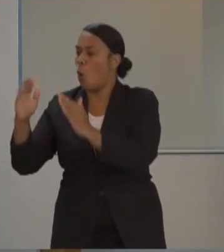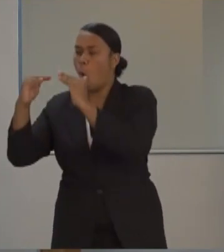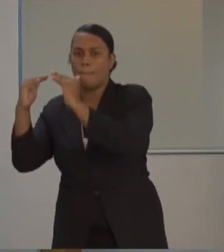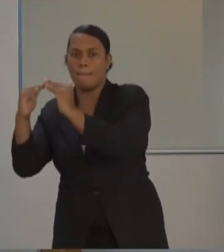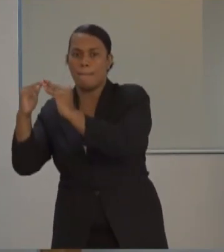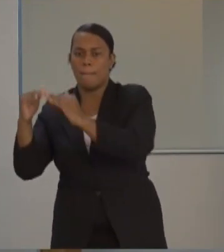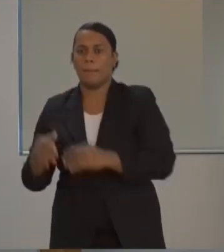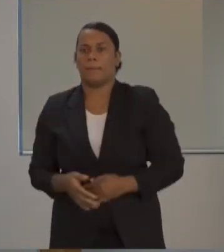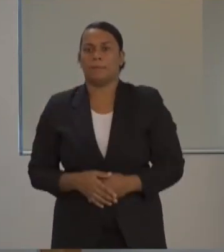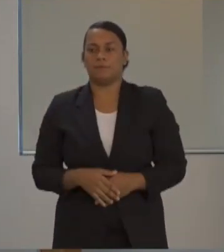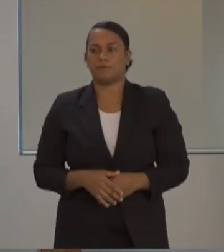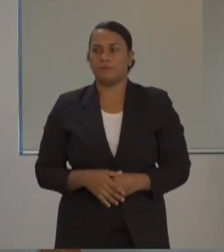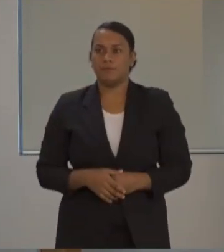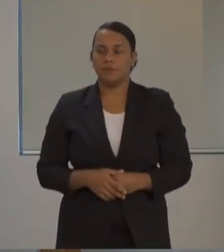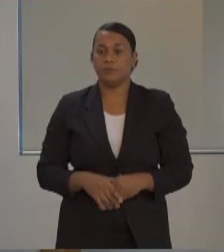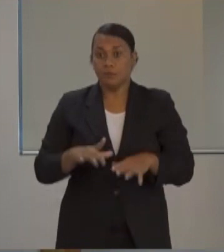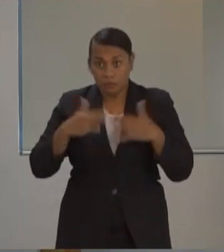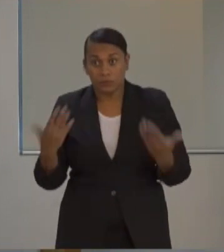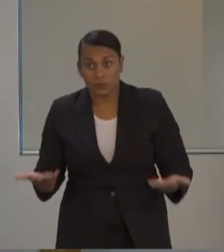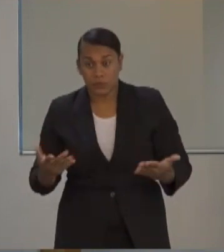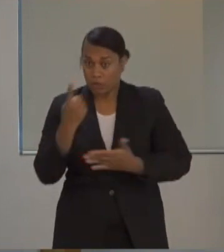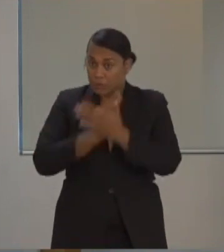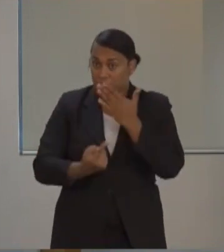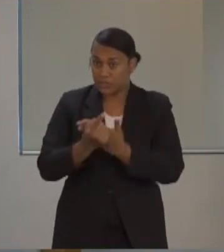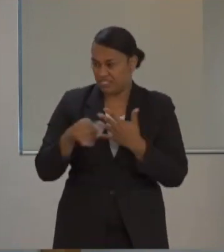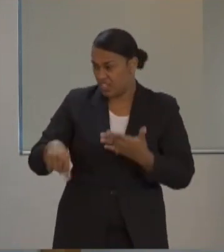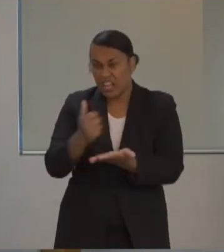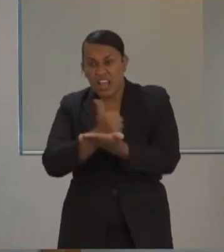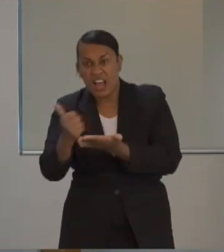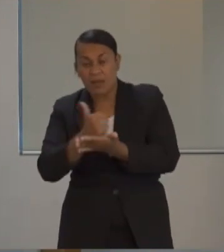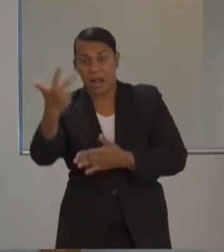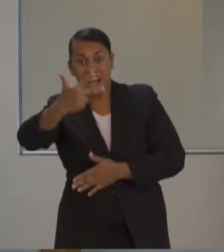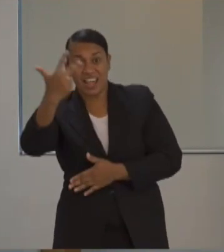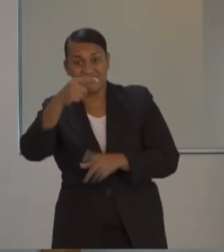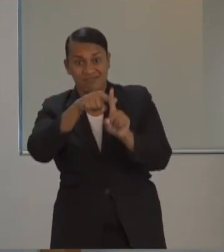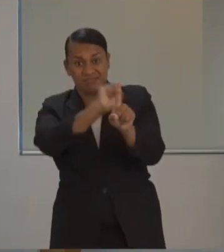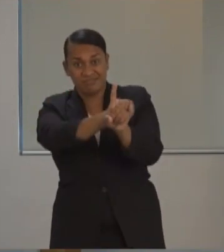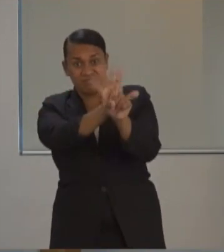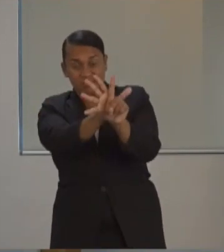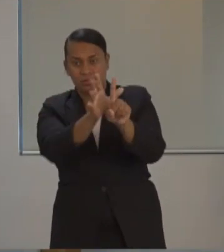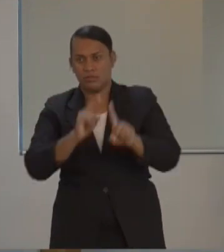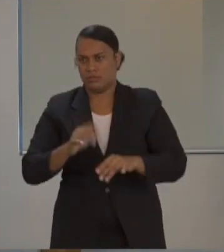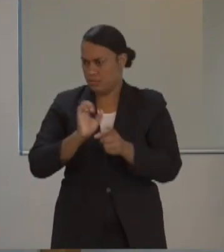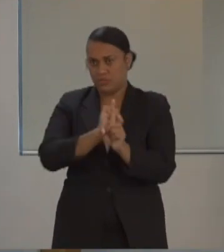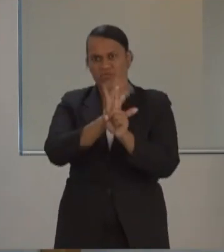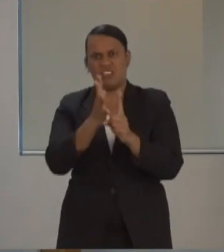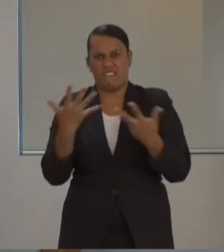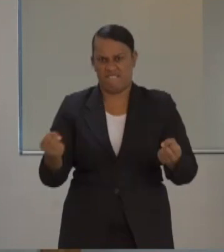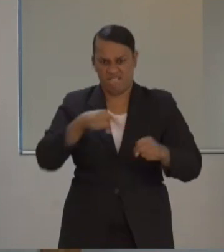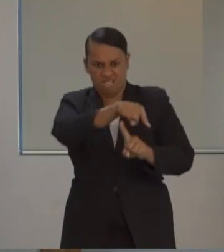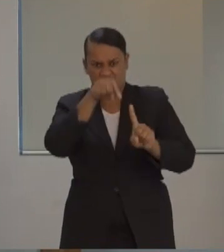So, this latest case goes to show this virus is still out there in our communities. Our